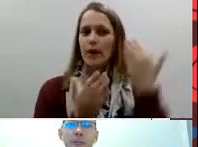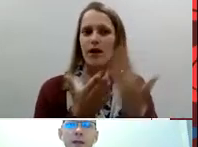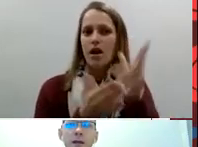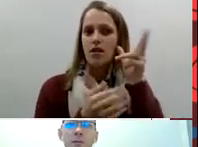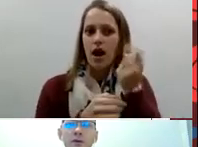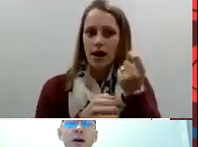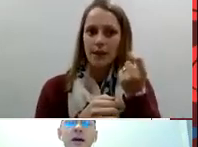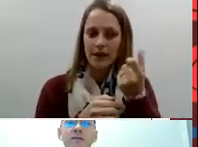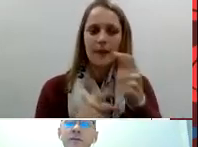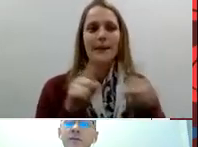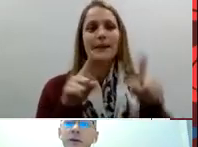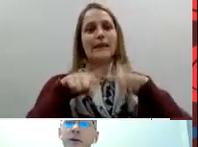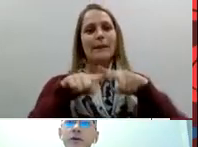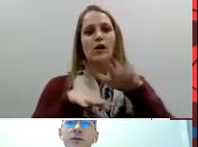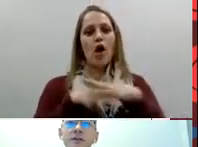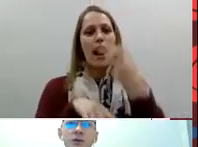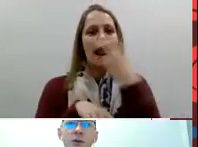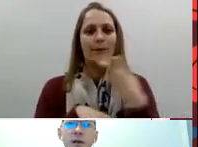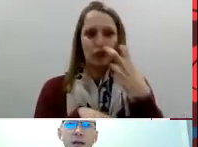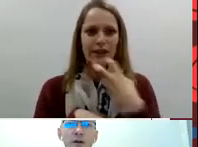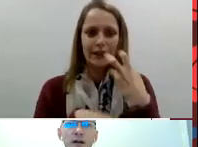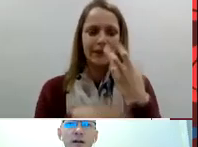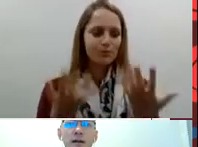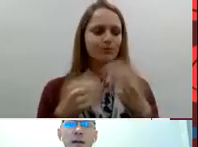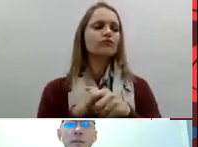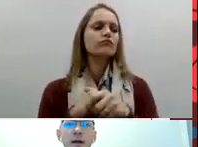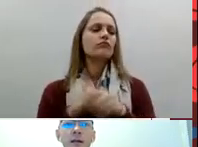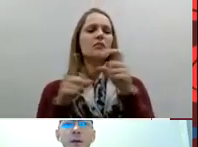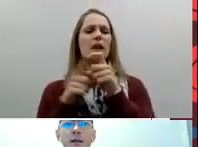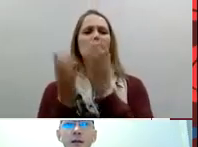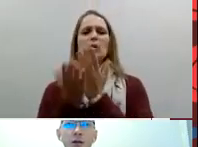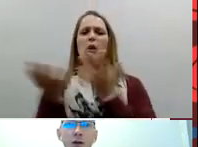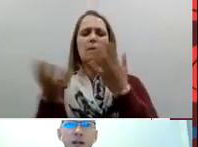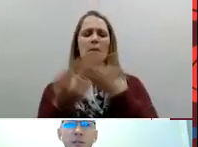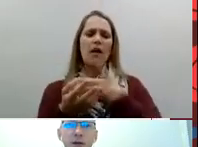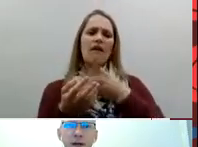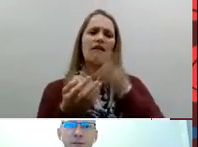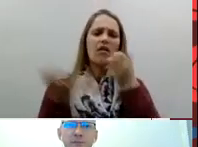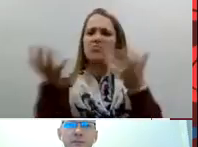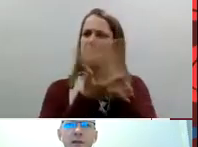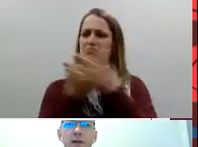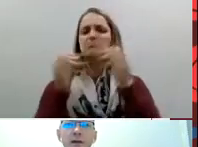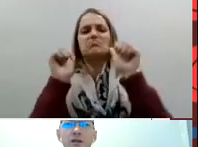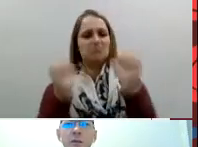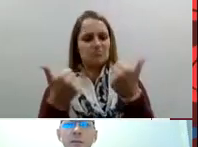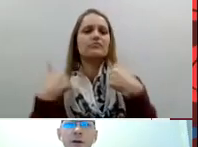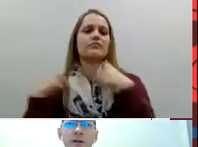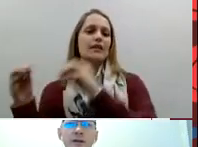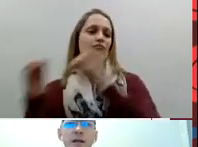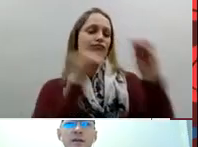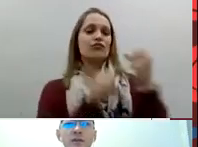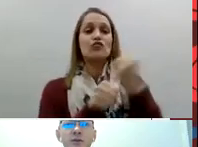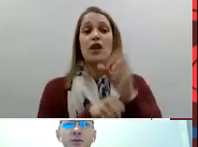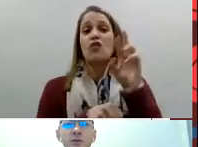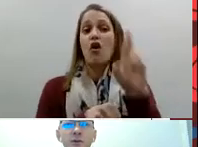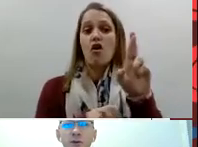because I have very good residual hearing but I depend a lot on lip reading so my parents